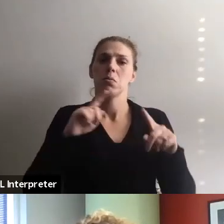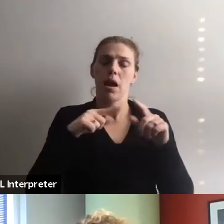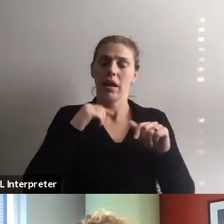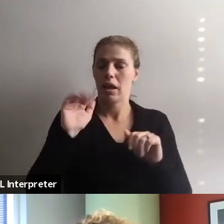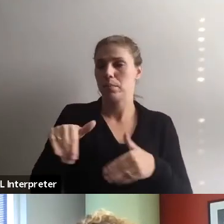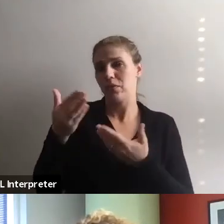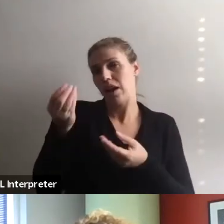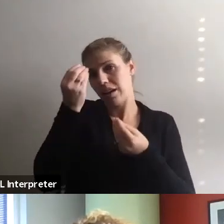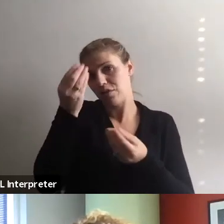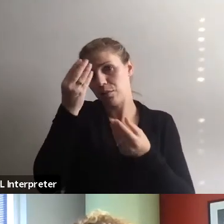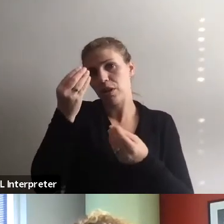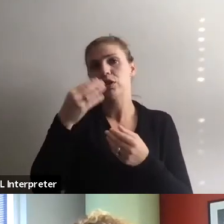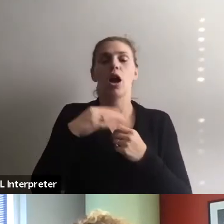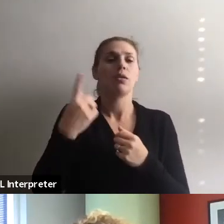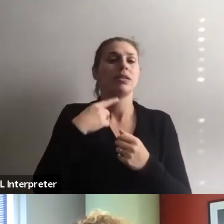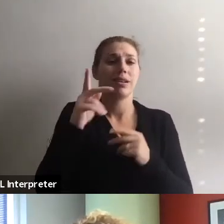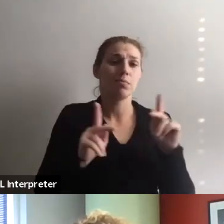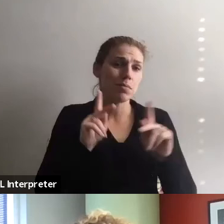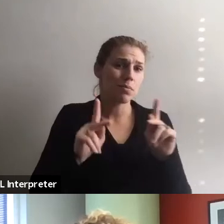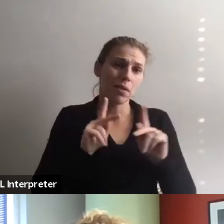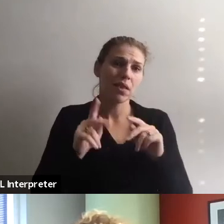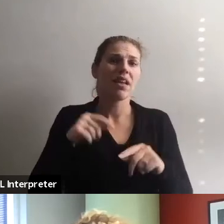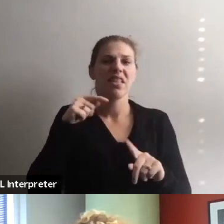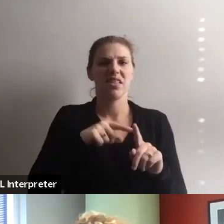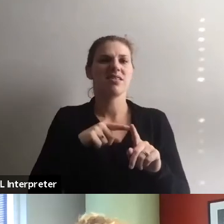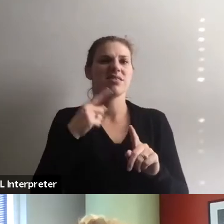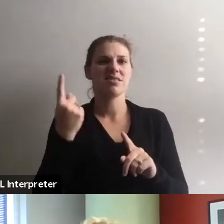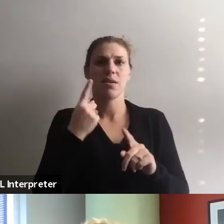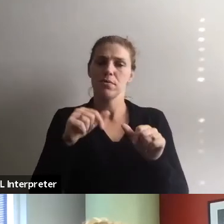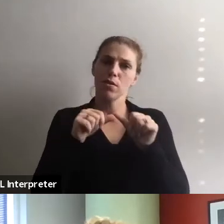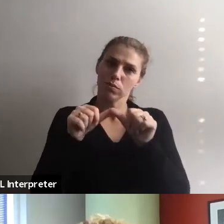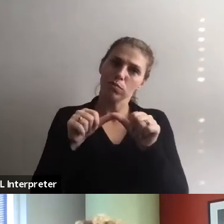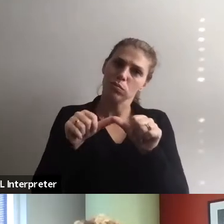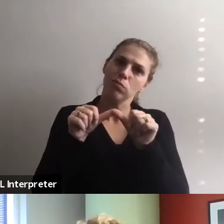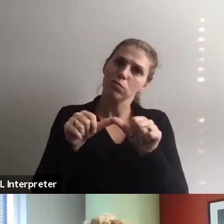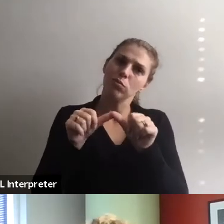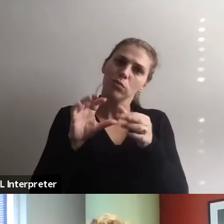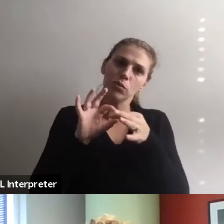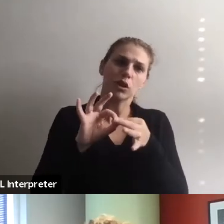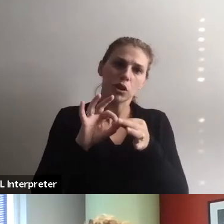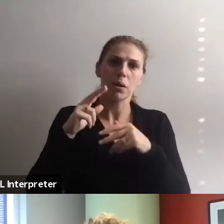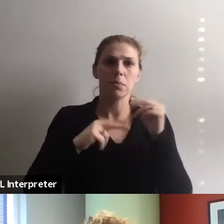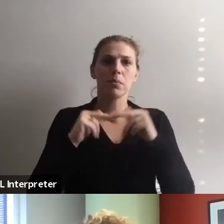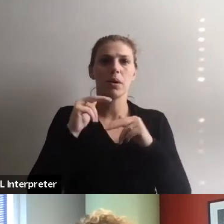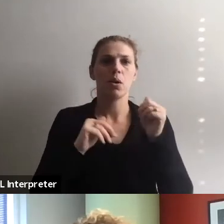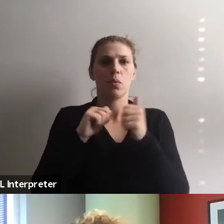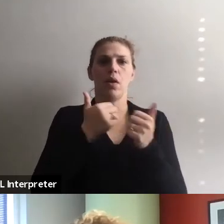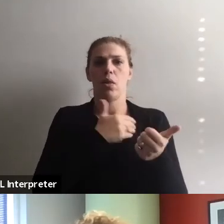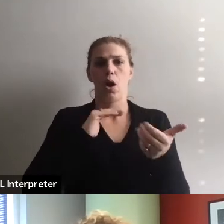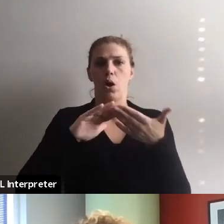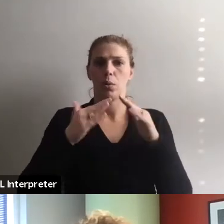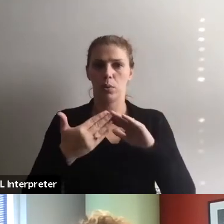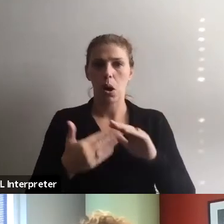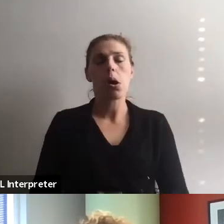information. And I always tell people, you know, this is something that ongoing relationship building with, with the community members.